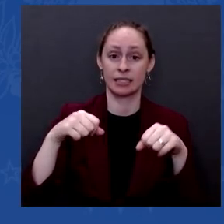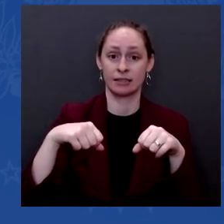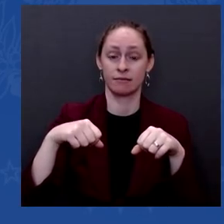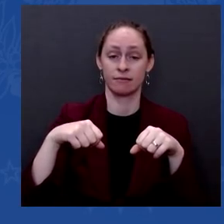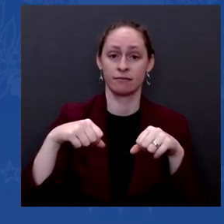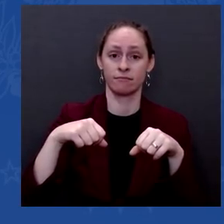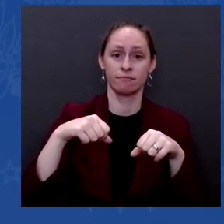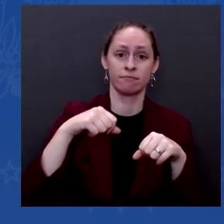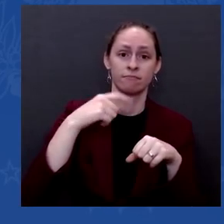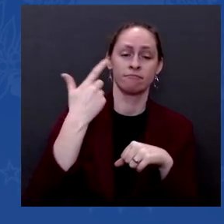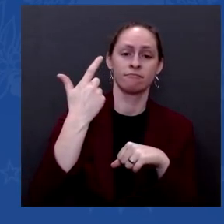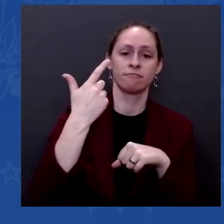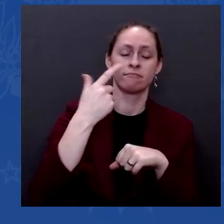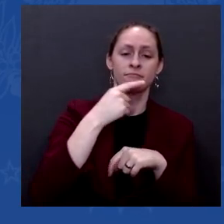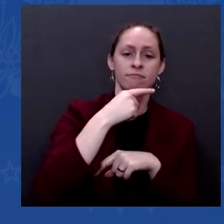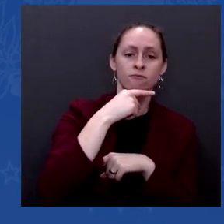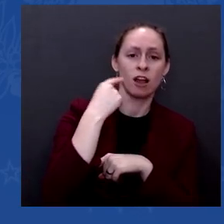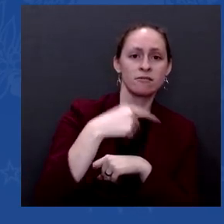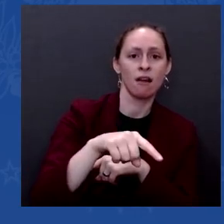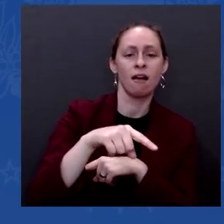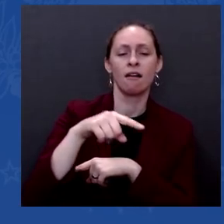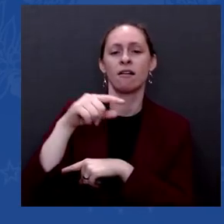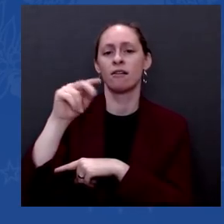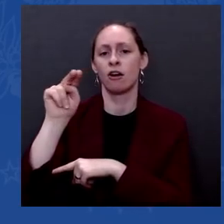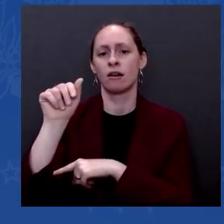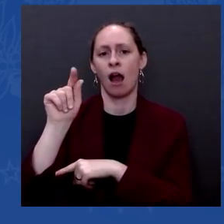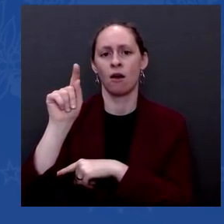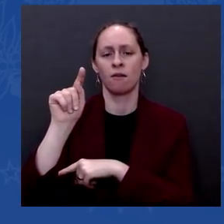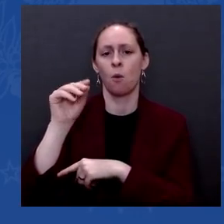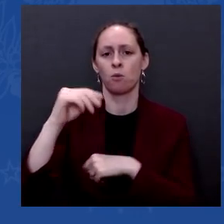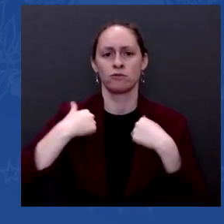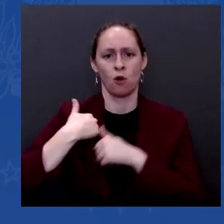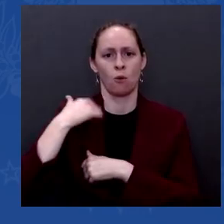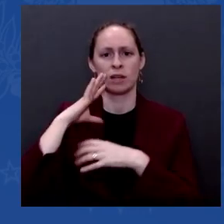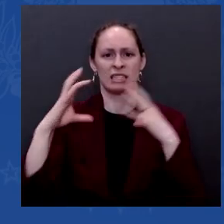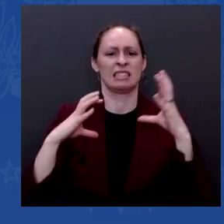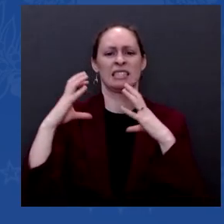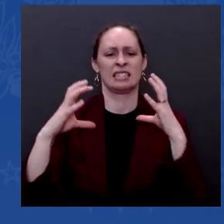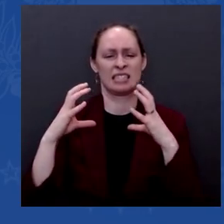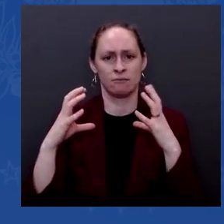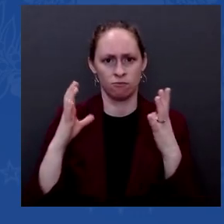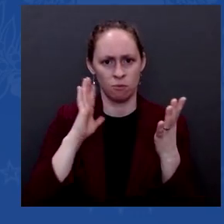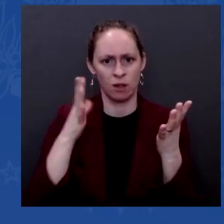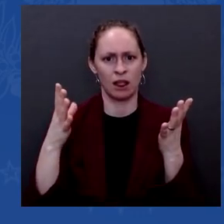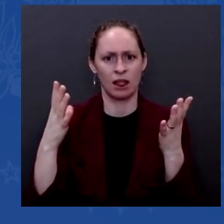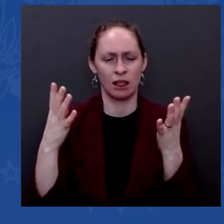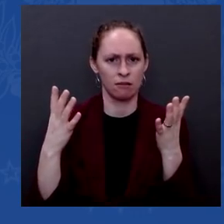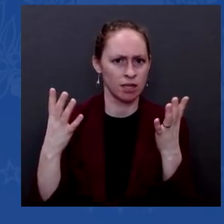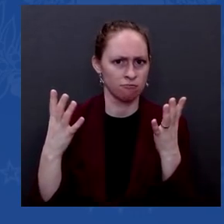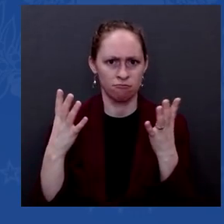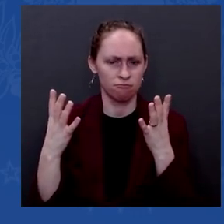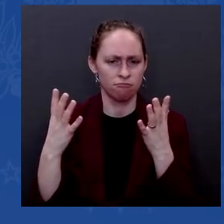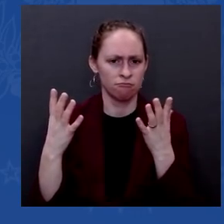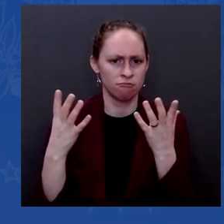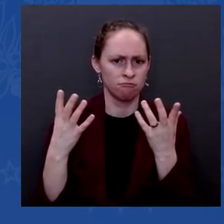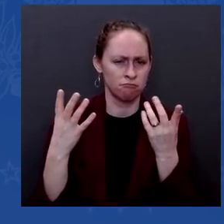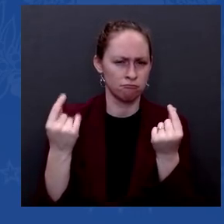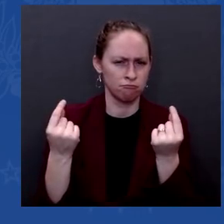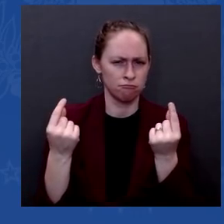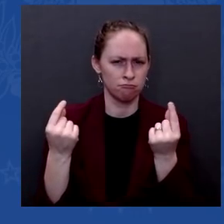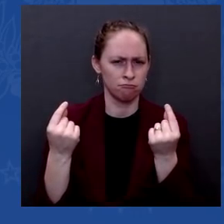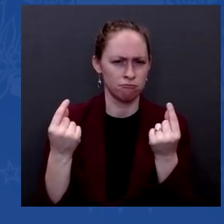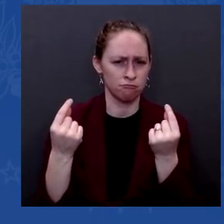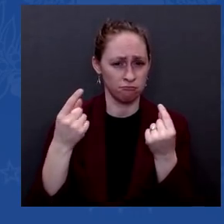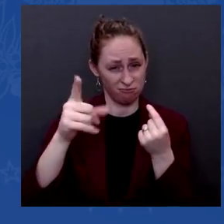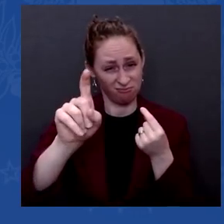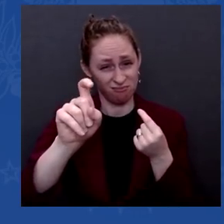are you entertaining the thought of a summit with Vladimir Putin as a way to perhaps try and put this whole thing